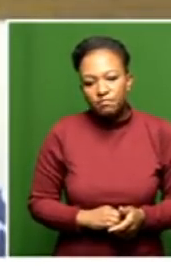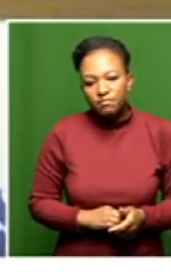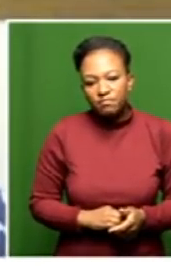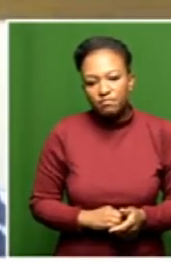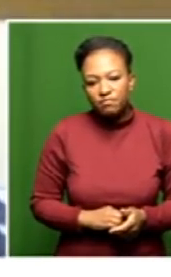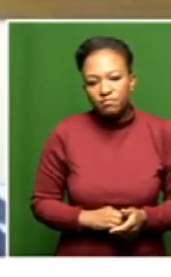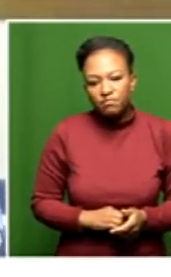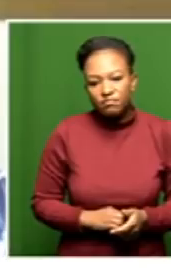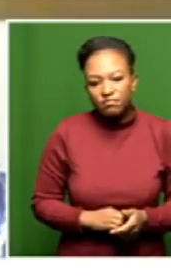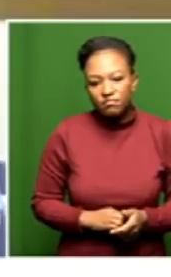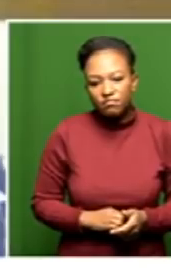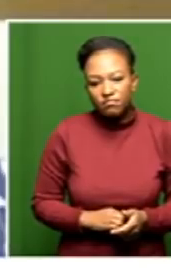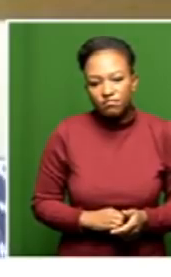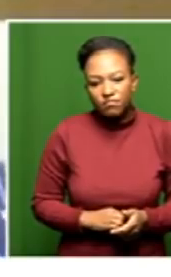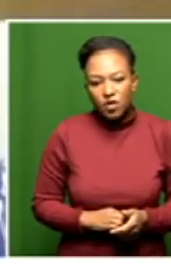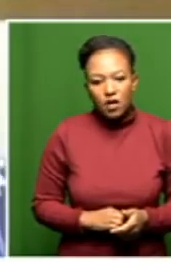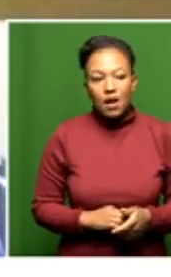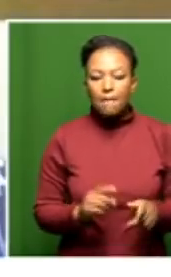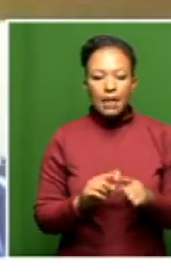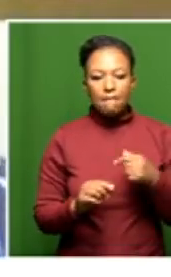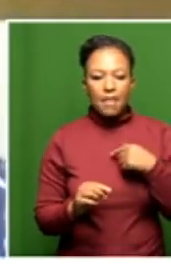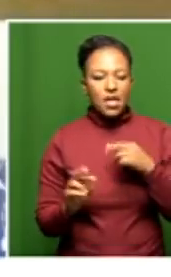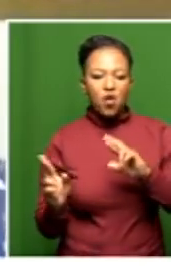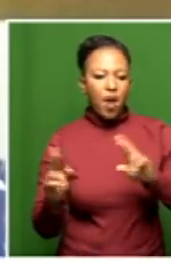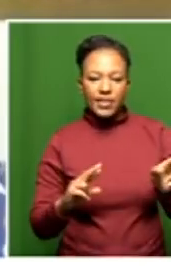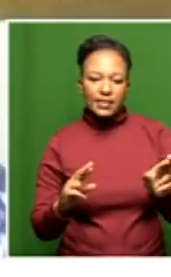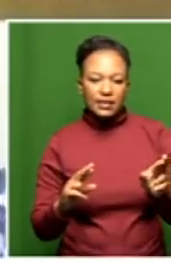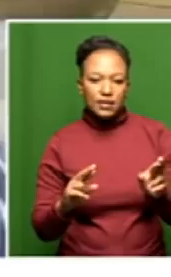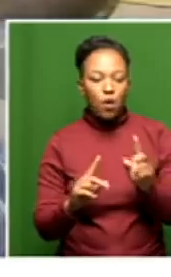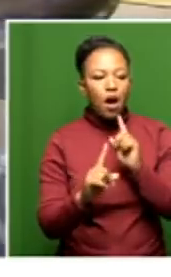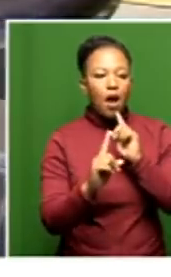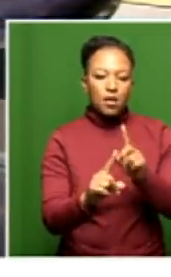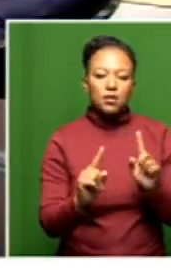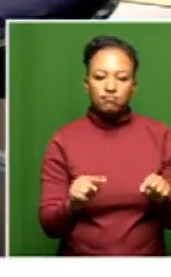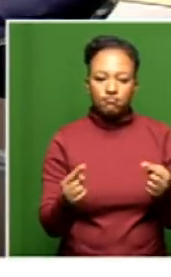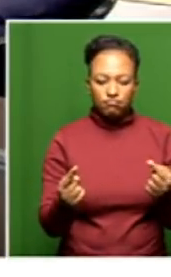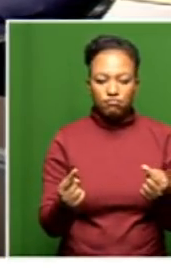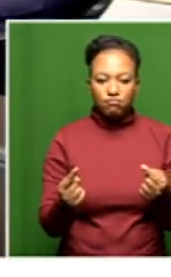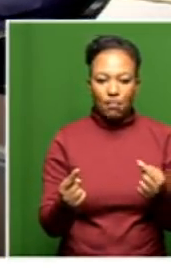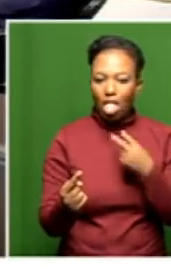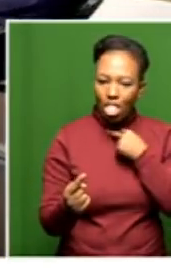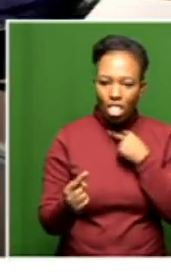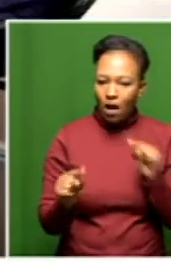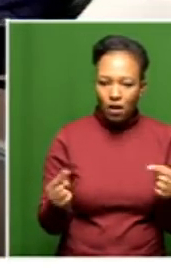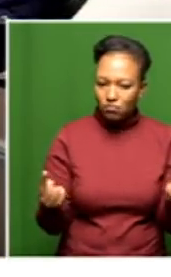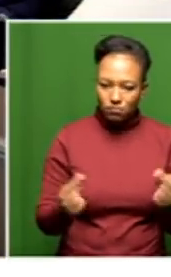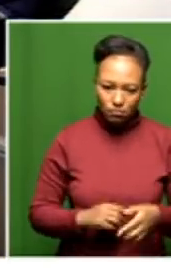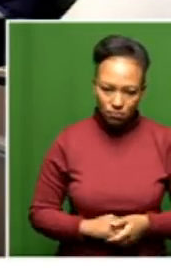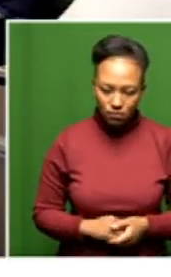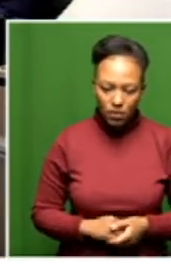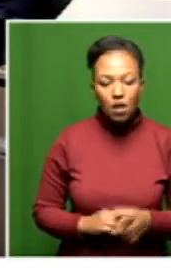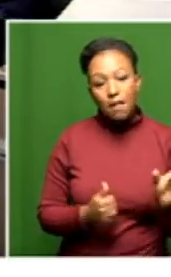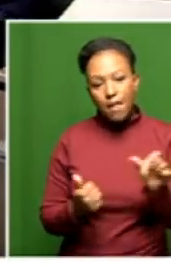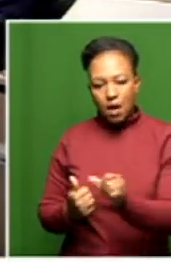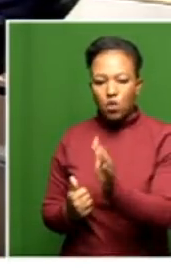But I was a little bit unprepared for this question. I can't answer it to me. Well, we'll come back to it. We'll come back to it. But from